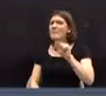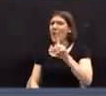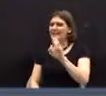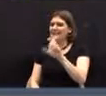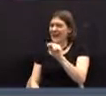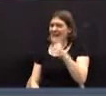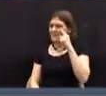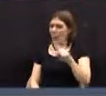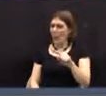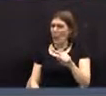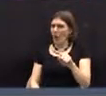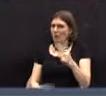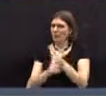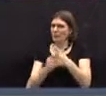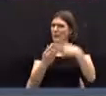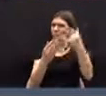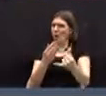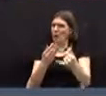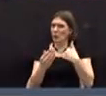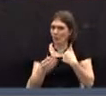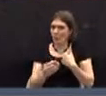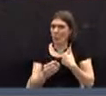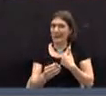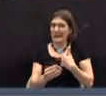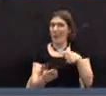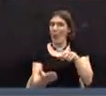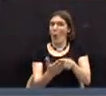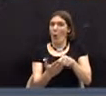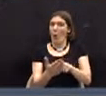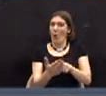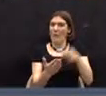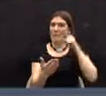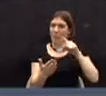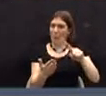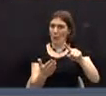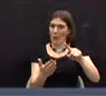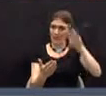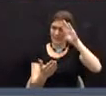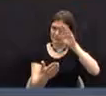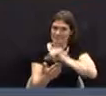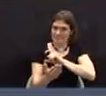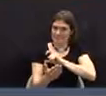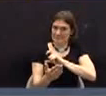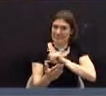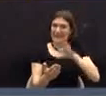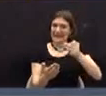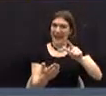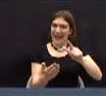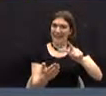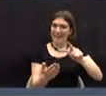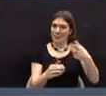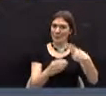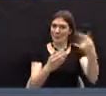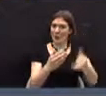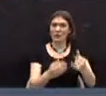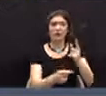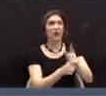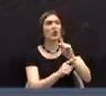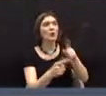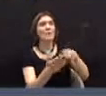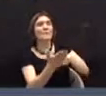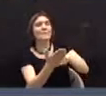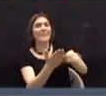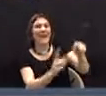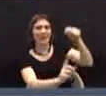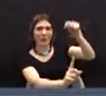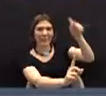for capital expenses. We have incurred those debts for capital expenses. That is correct. But it's debt service for which you are paying,